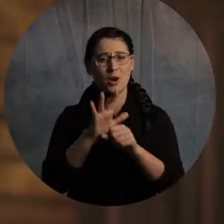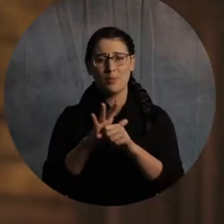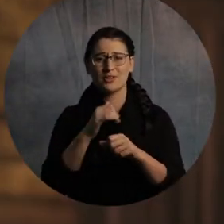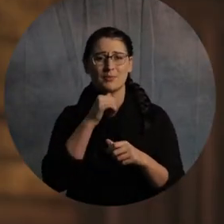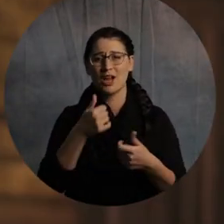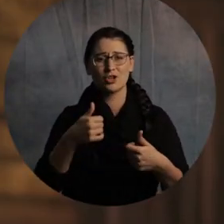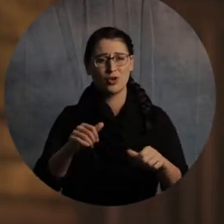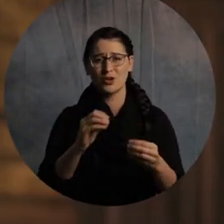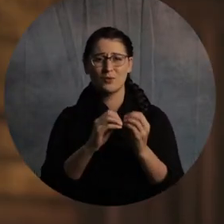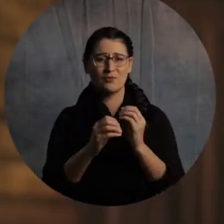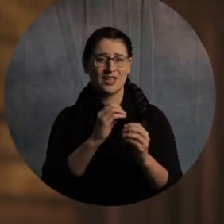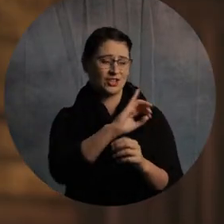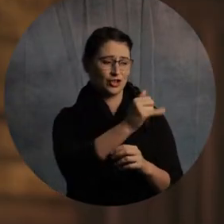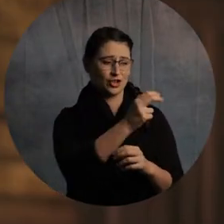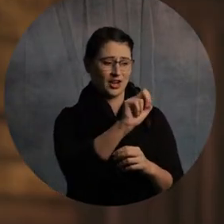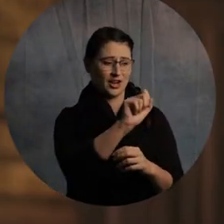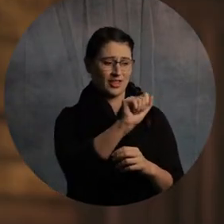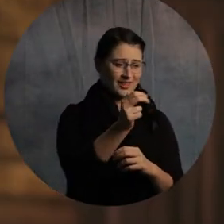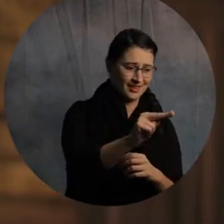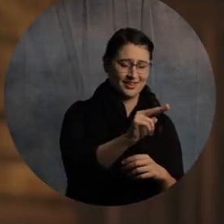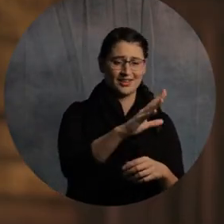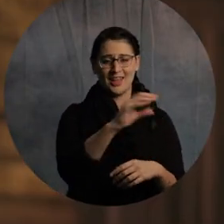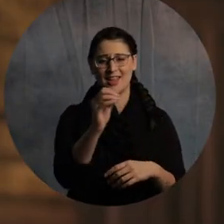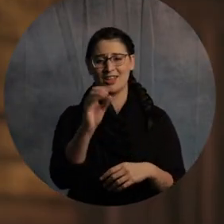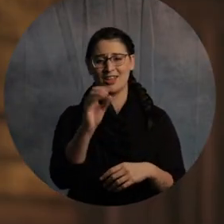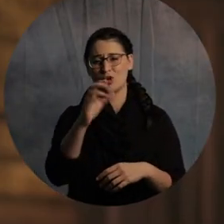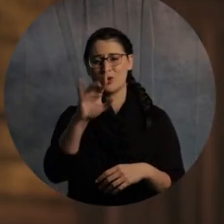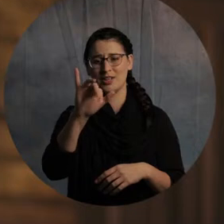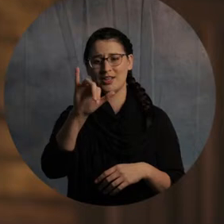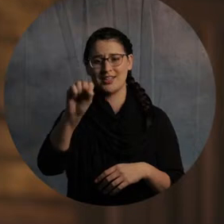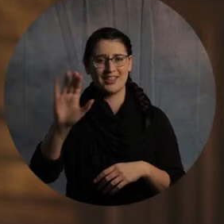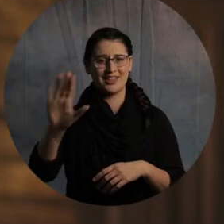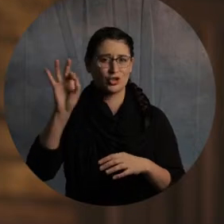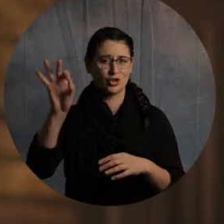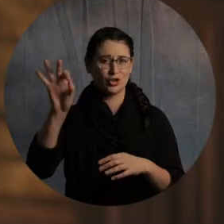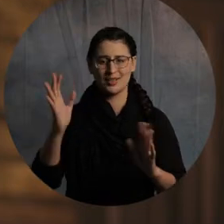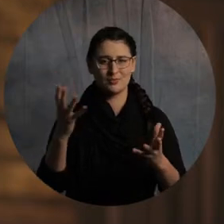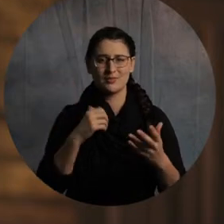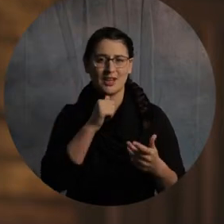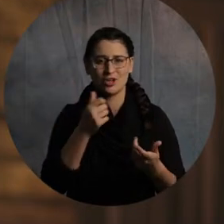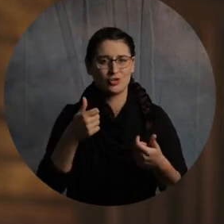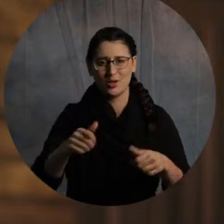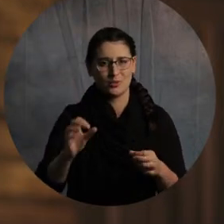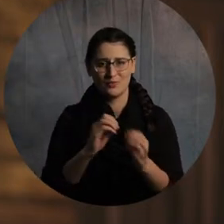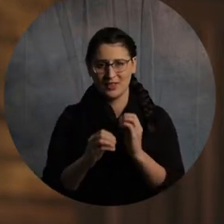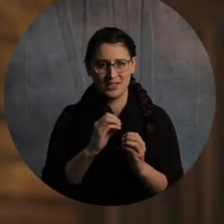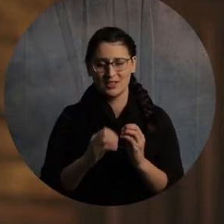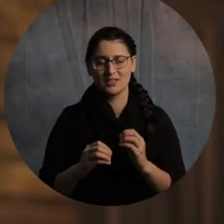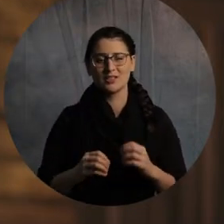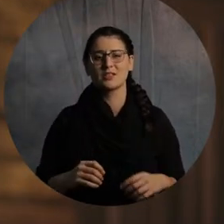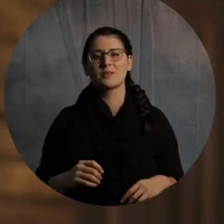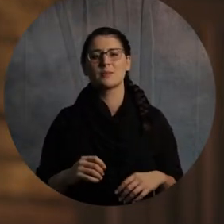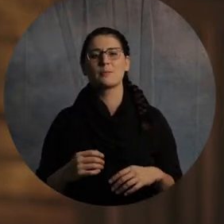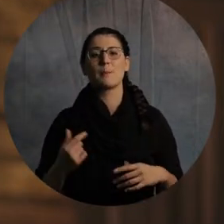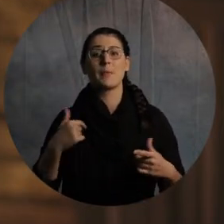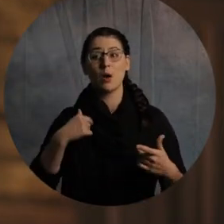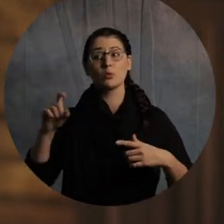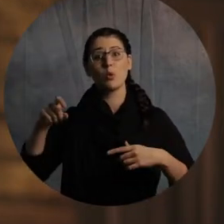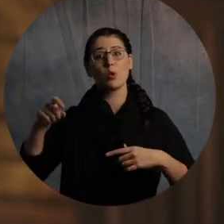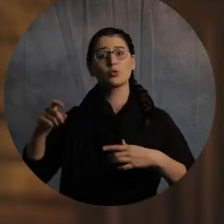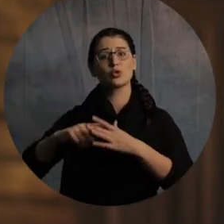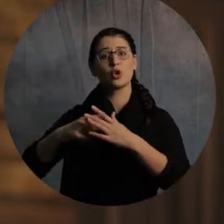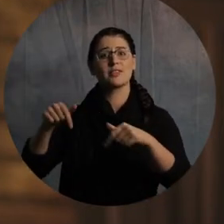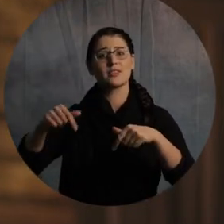sermons, all right? So, the way this worked out was, Jonathan, I was supposed to preach the first sermon in the series that we called Us, Two Becoming One, about marriage.